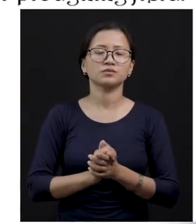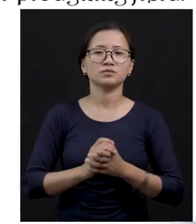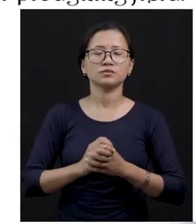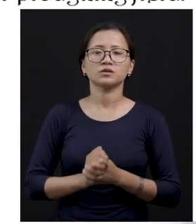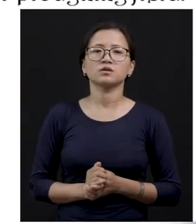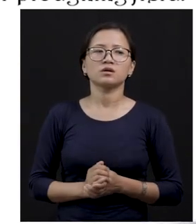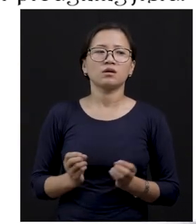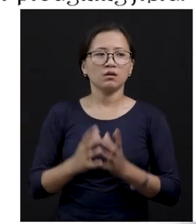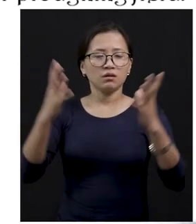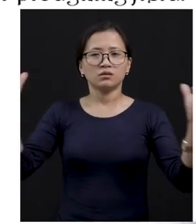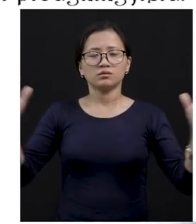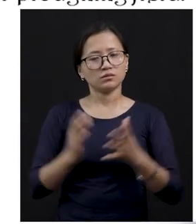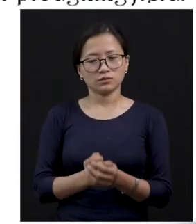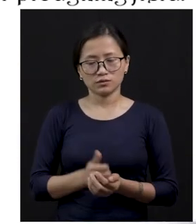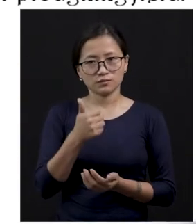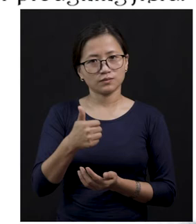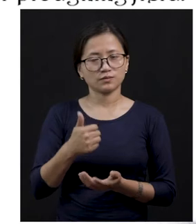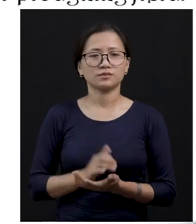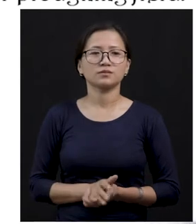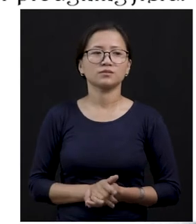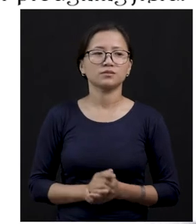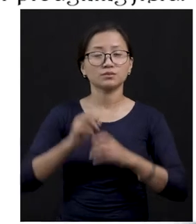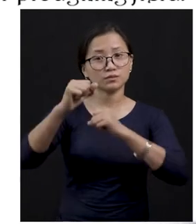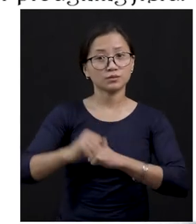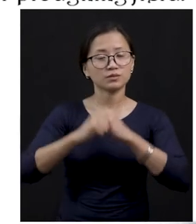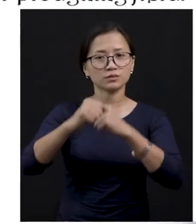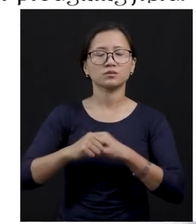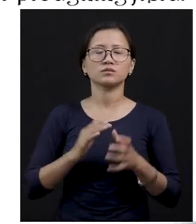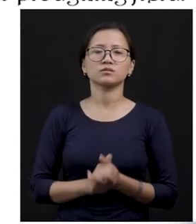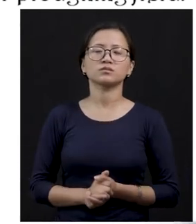lots of goods and even horse.